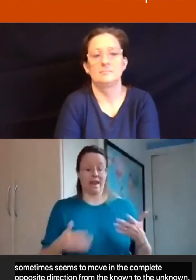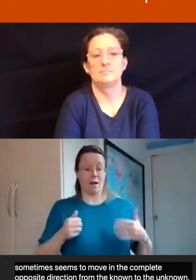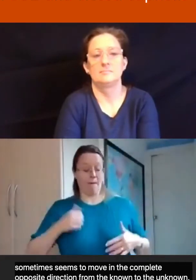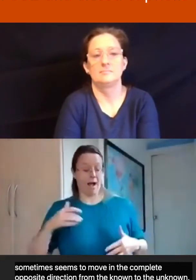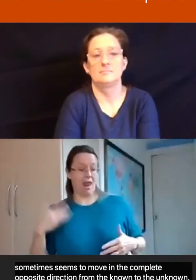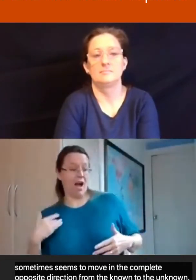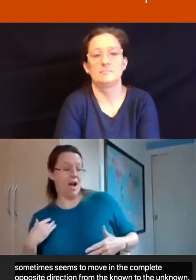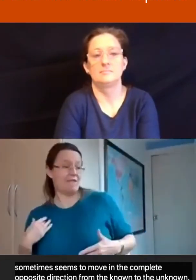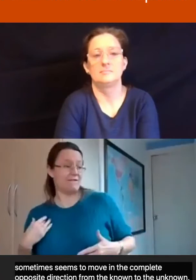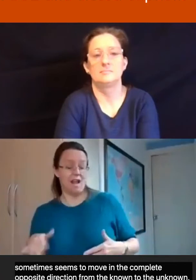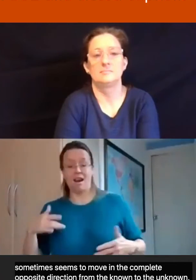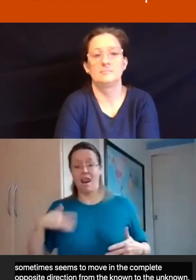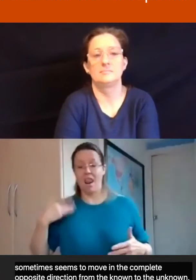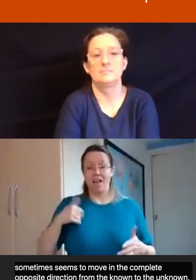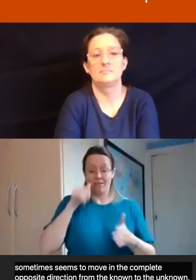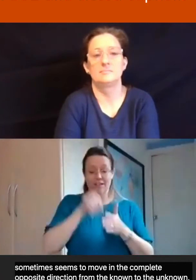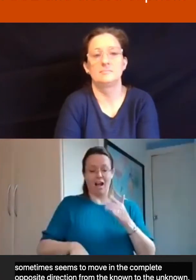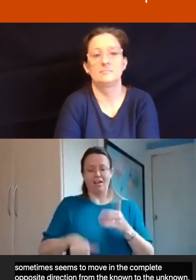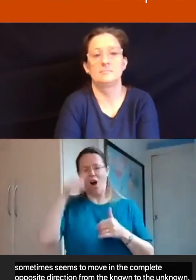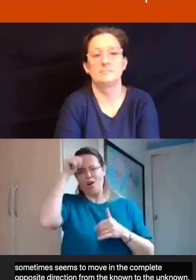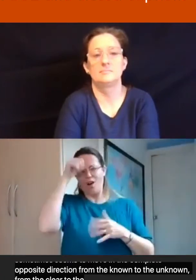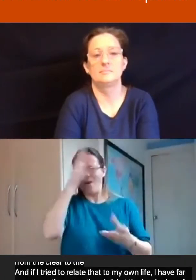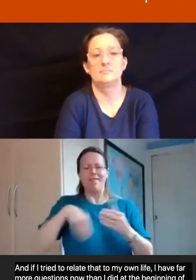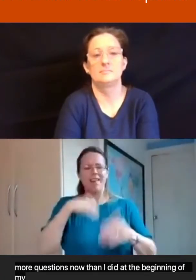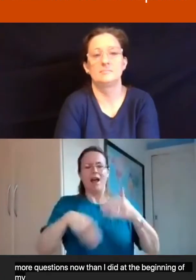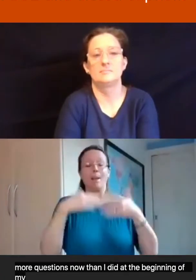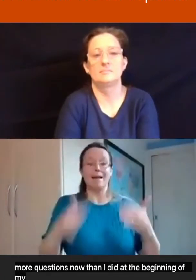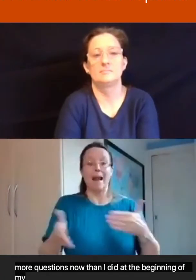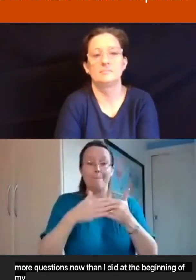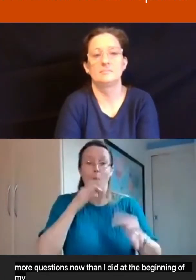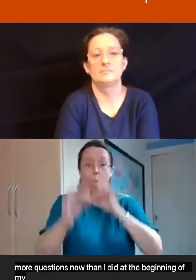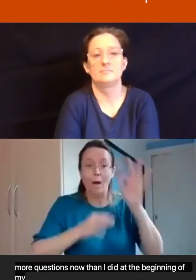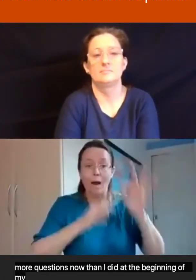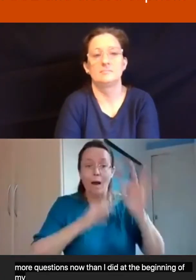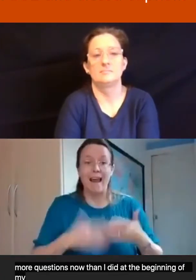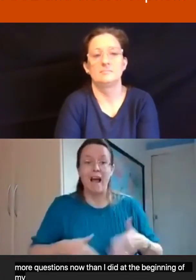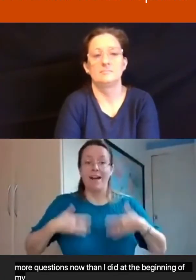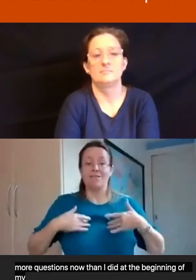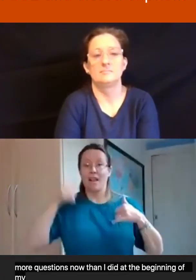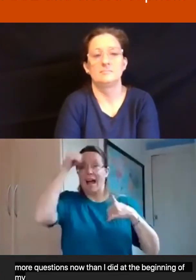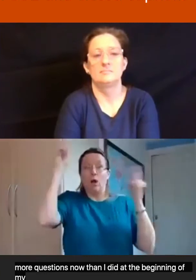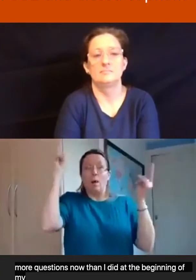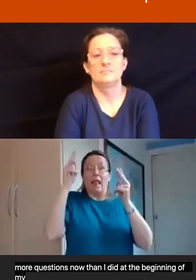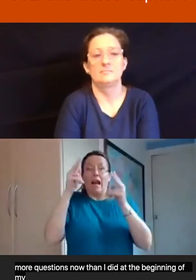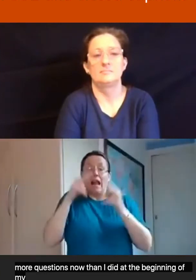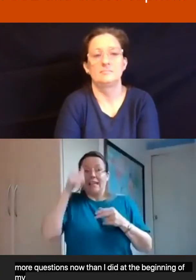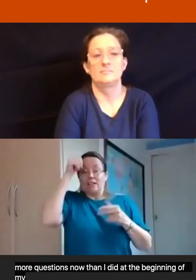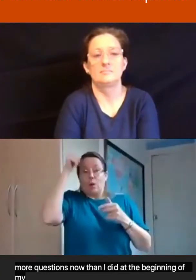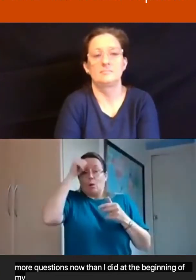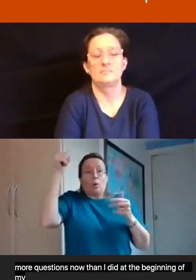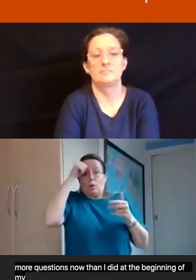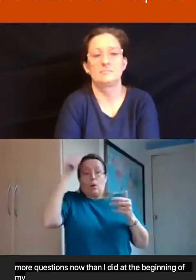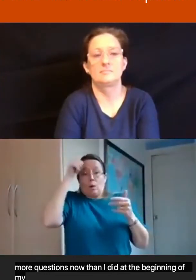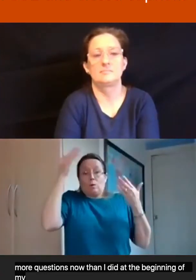did at the beginning of my first journey. In one very real sense, I know less and less than ever before about